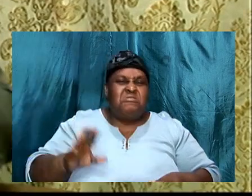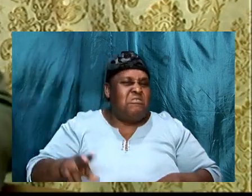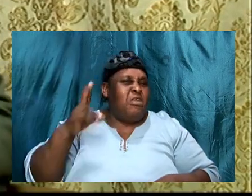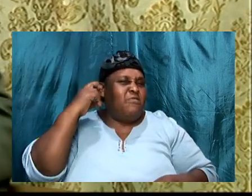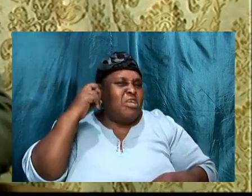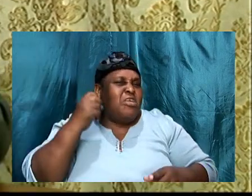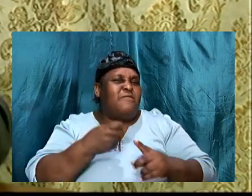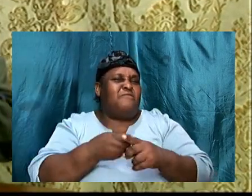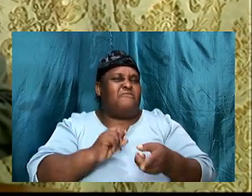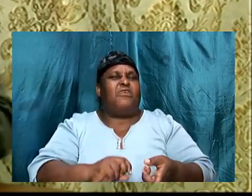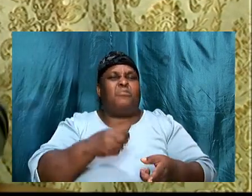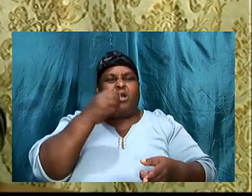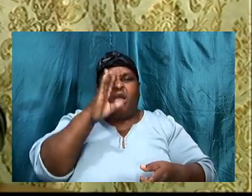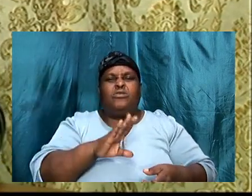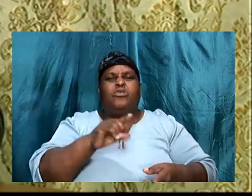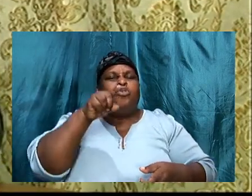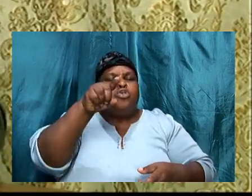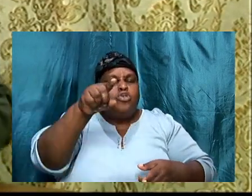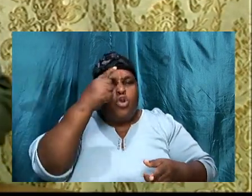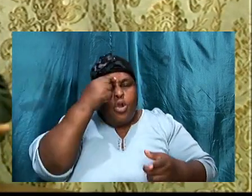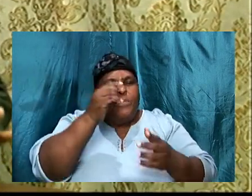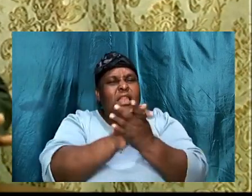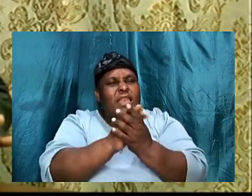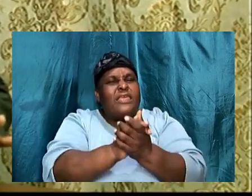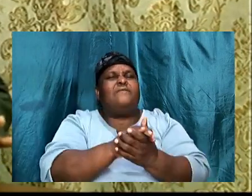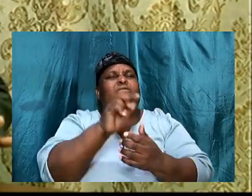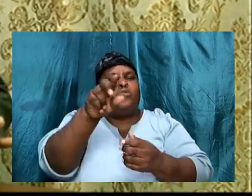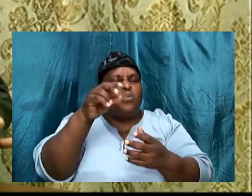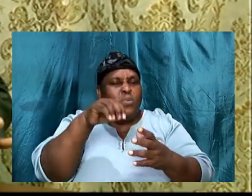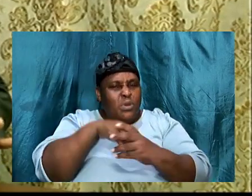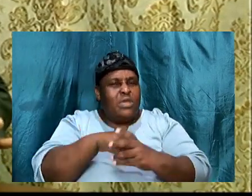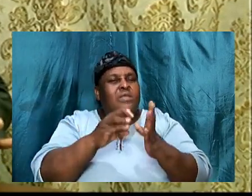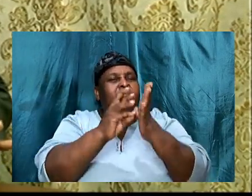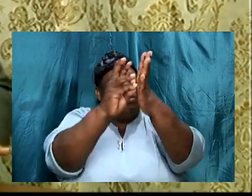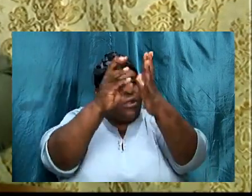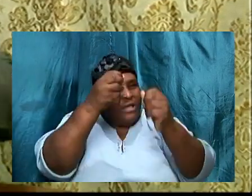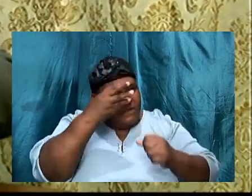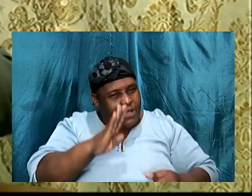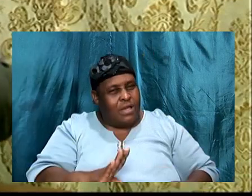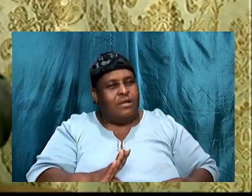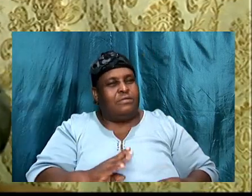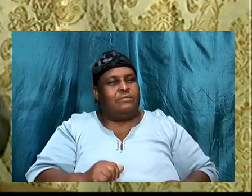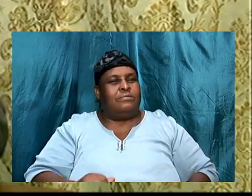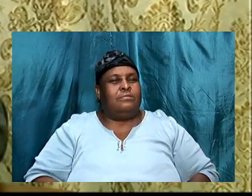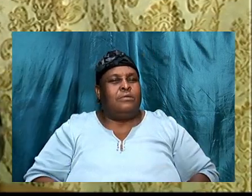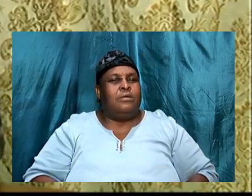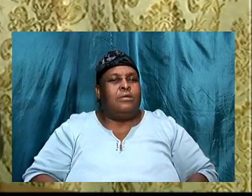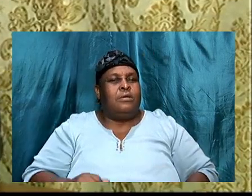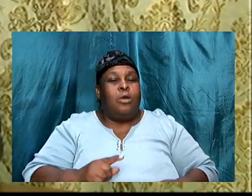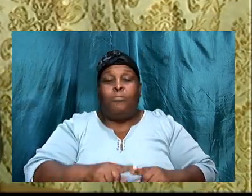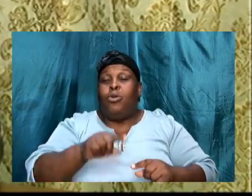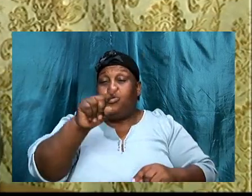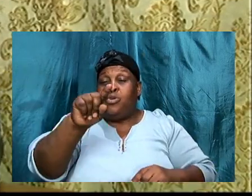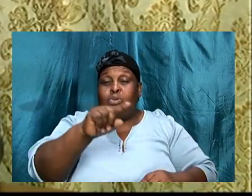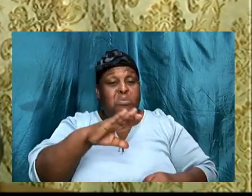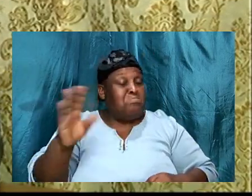you believe, that you are in the will of God, which we won't touch on, but, you didn't hear from God,